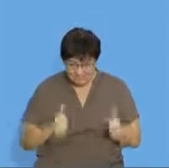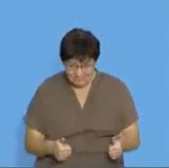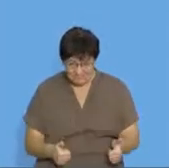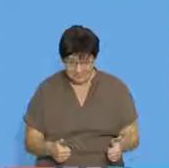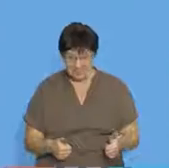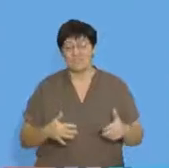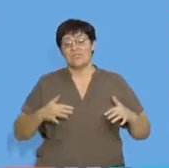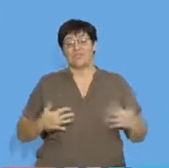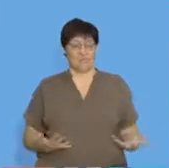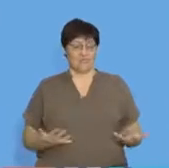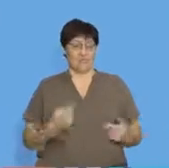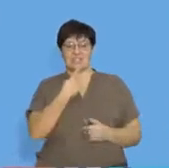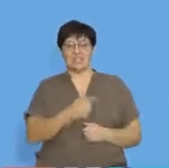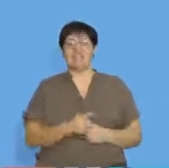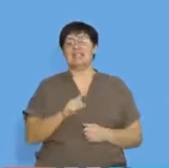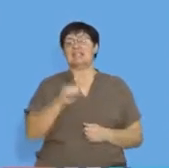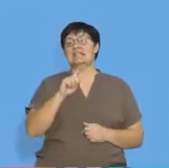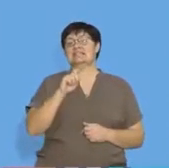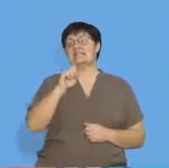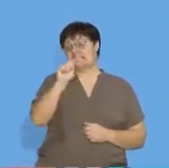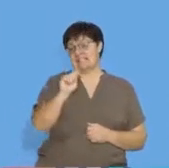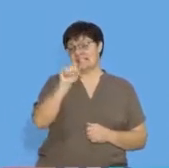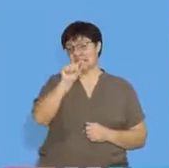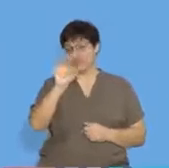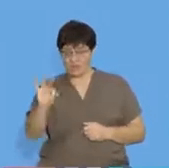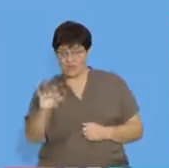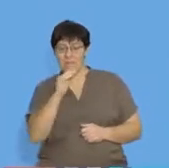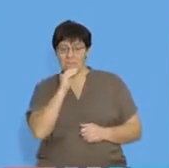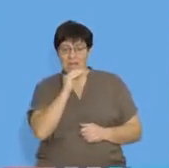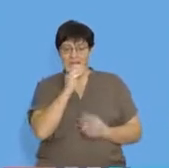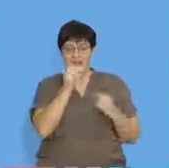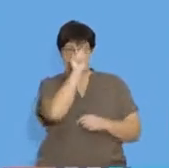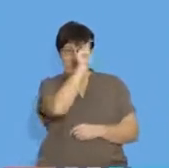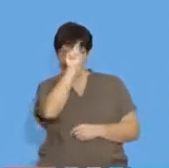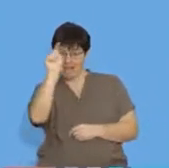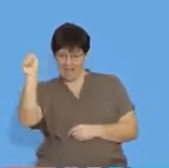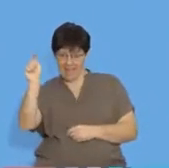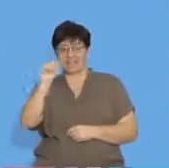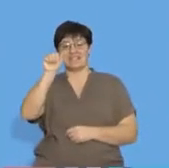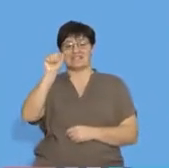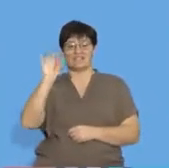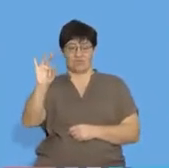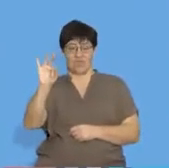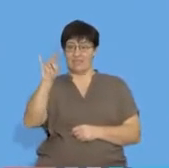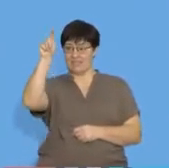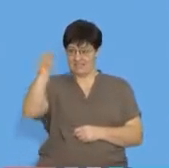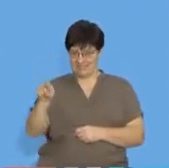far. So, if I said T63, that would be the 63rd term of the pattern.